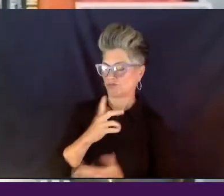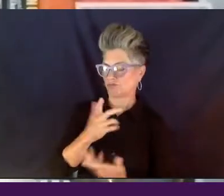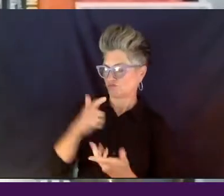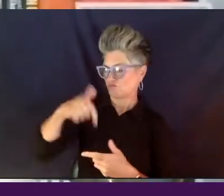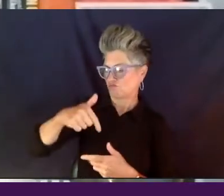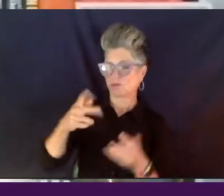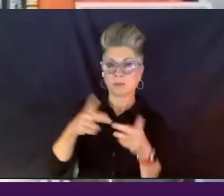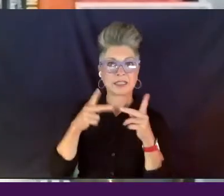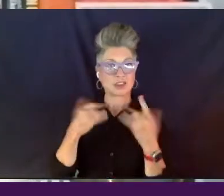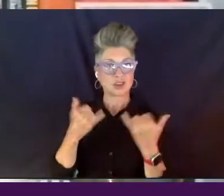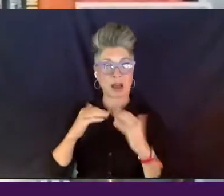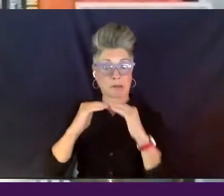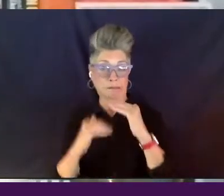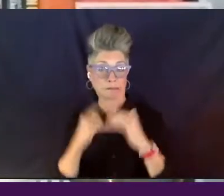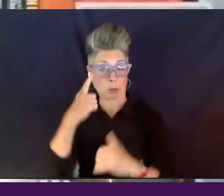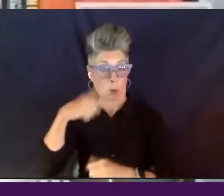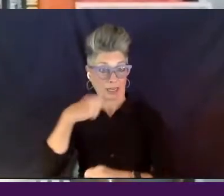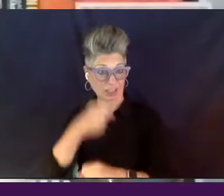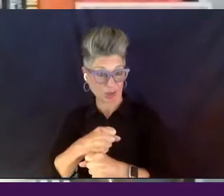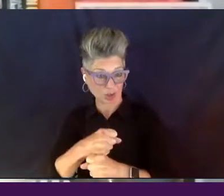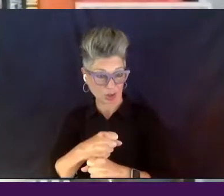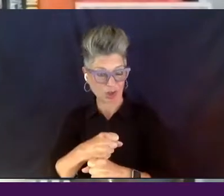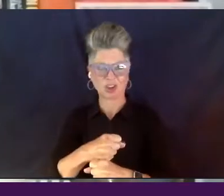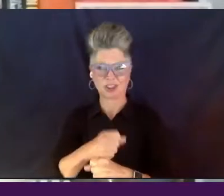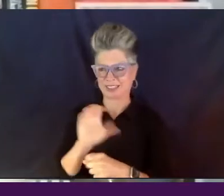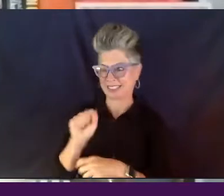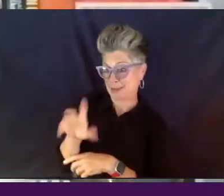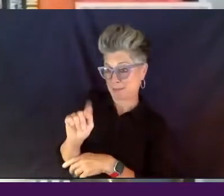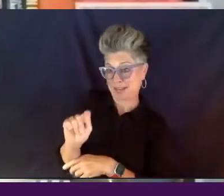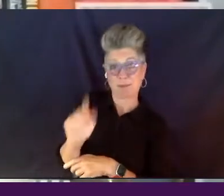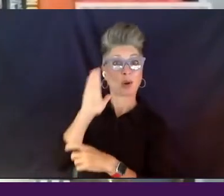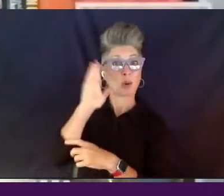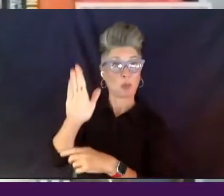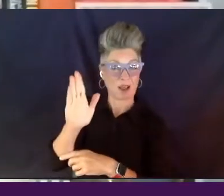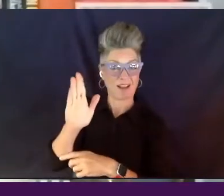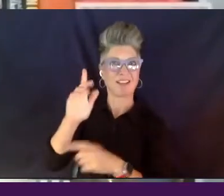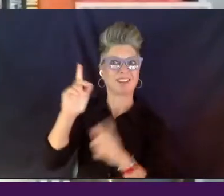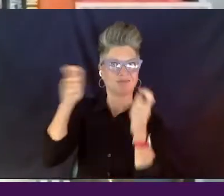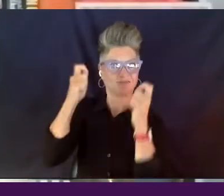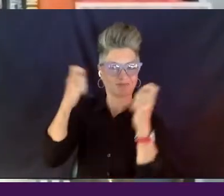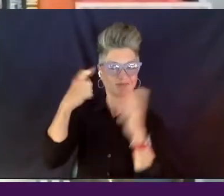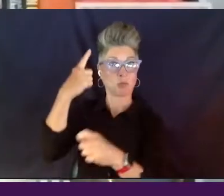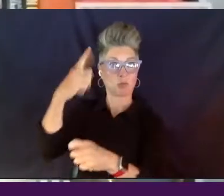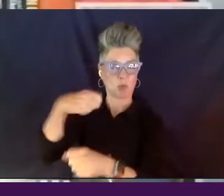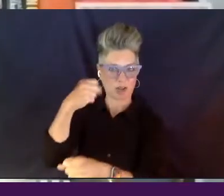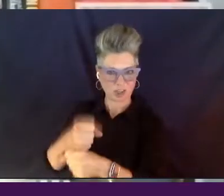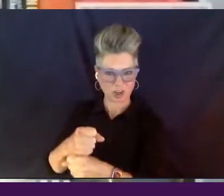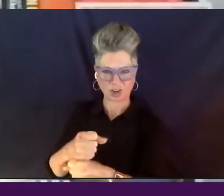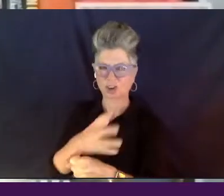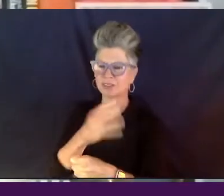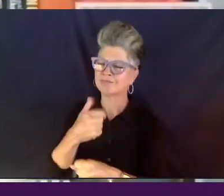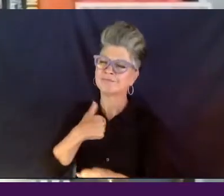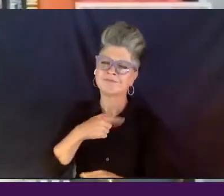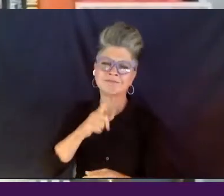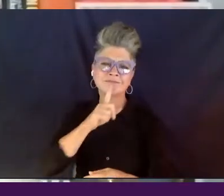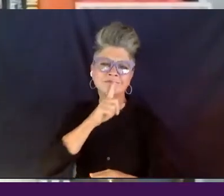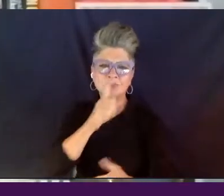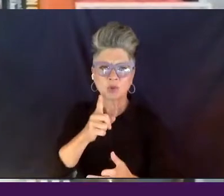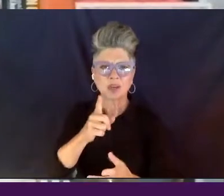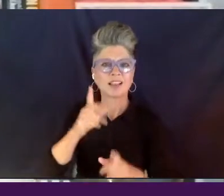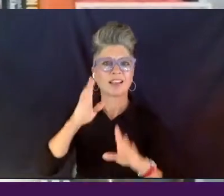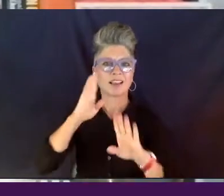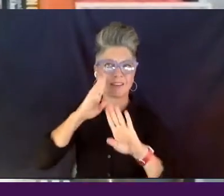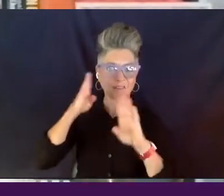for less than a year. September will be the one-year mark. And I am really focused,